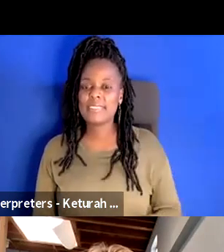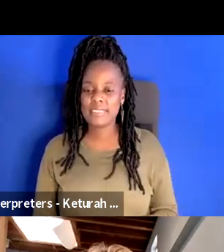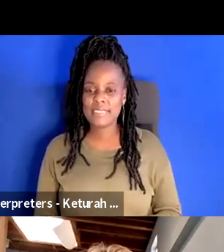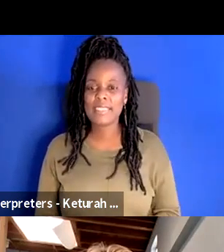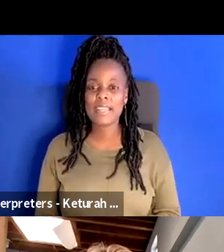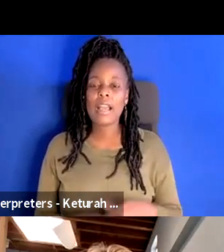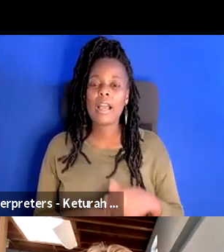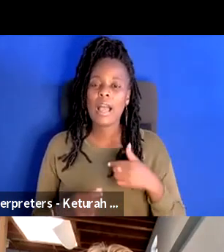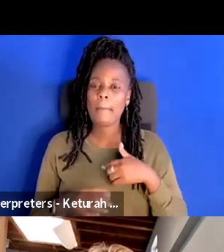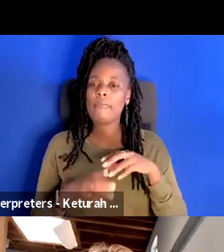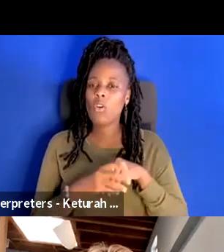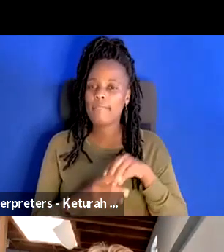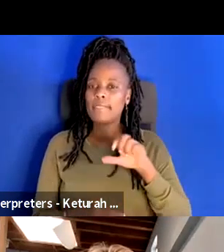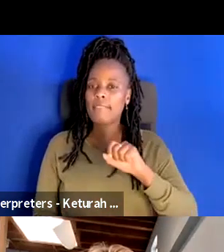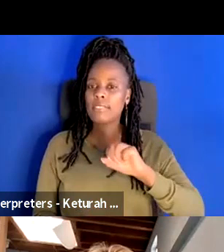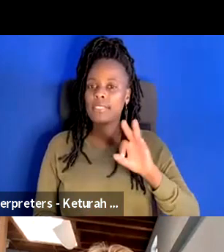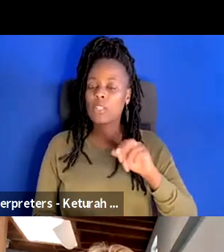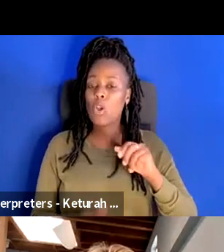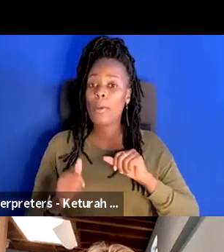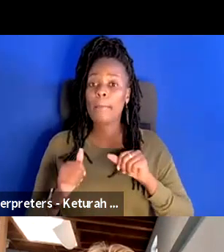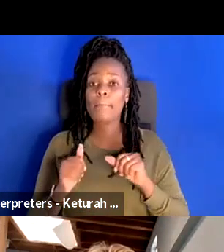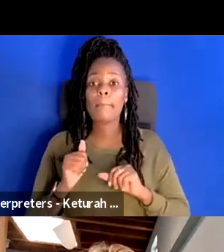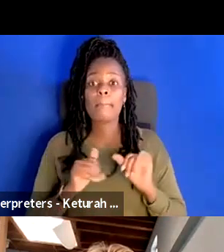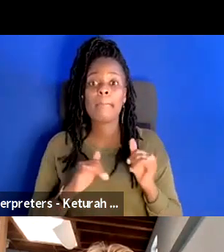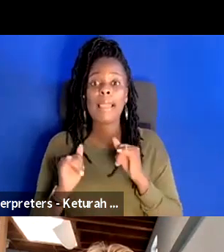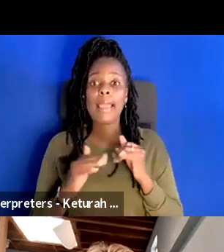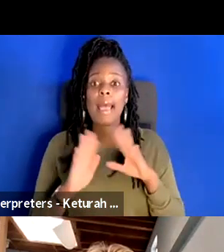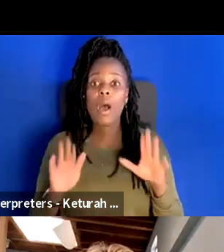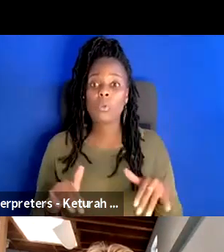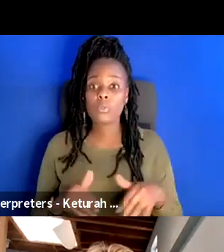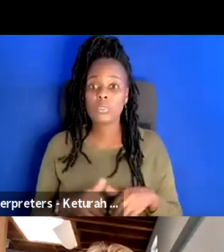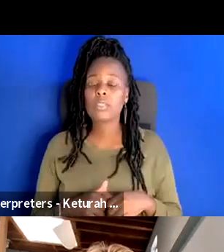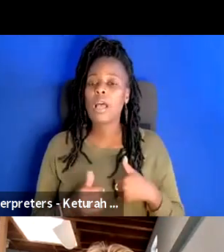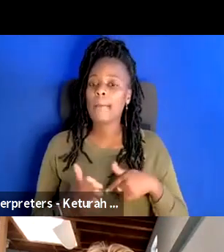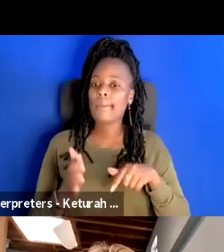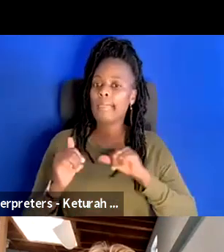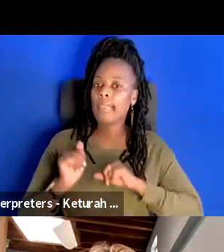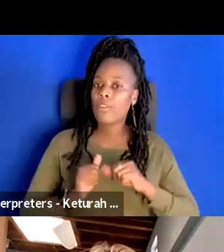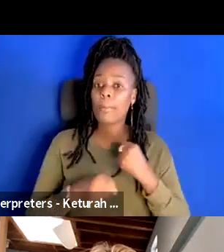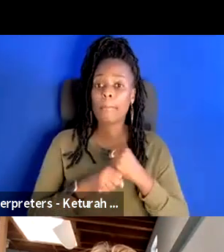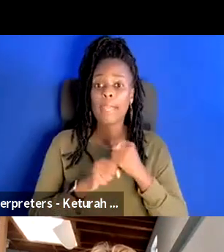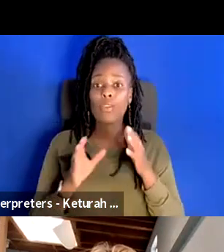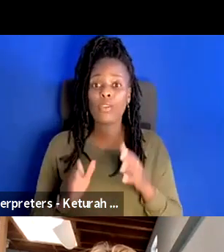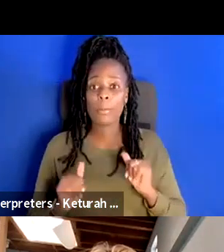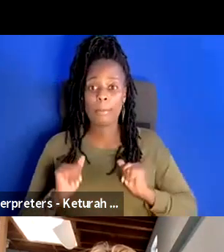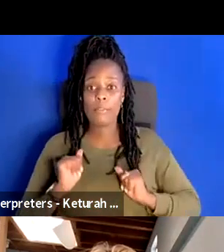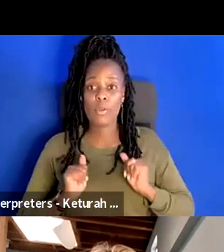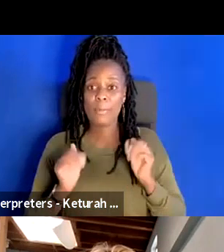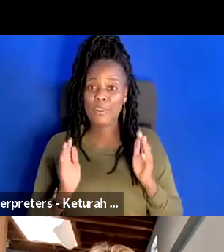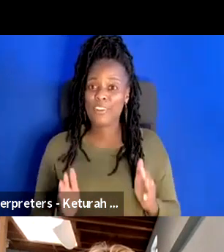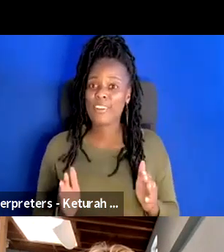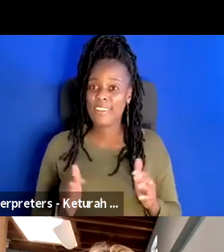Francisco Playhouse. I am also a theater maker and performer, and I've been